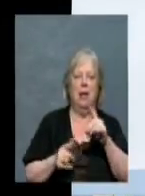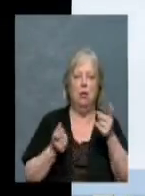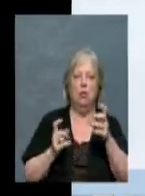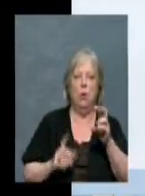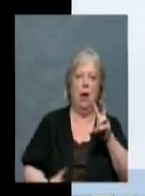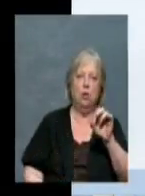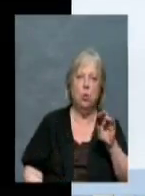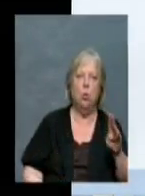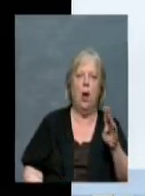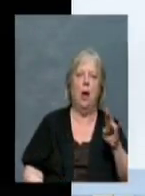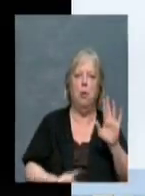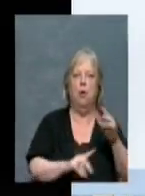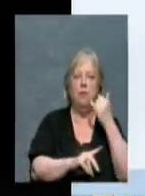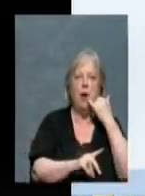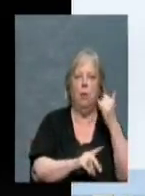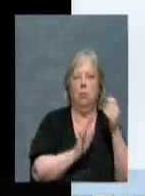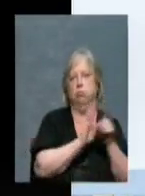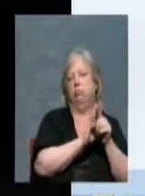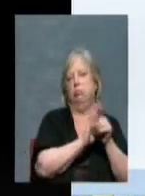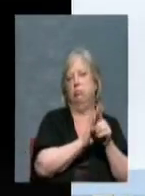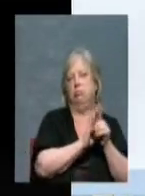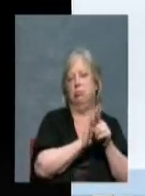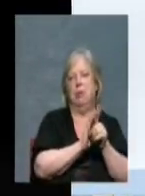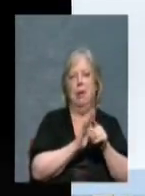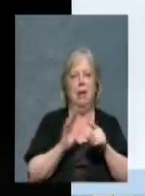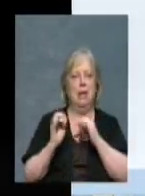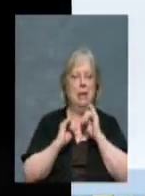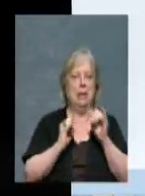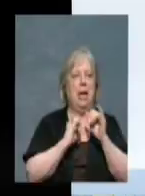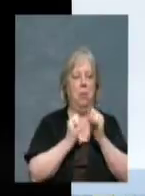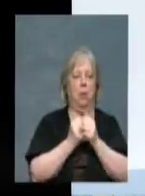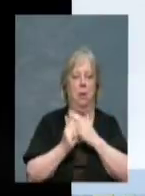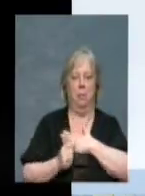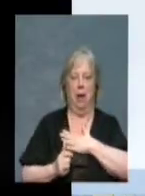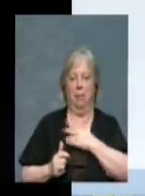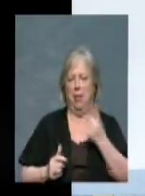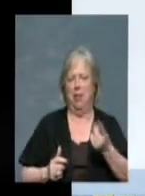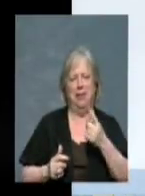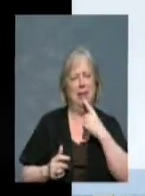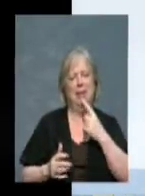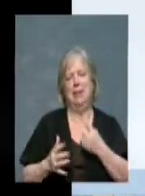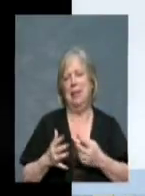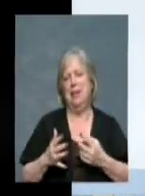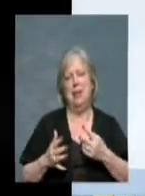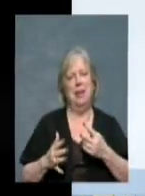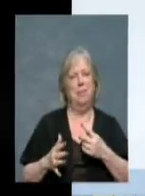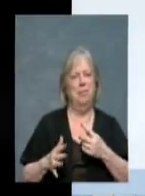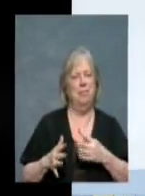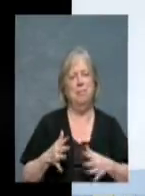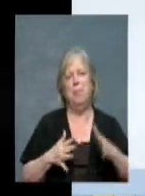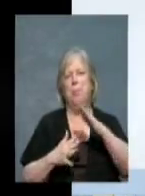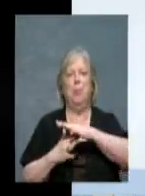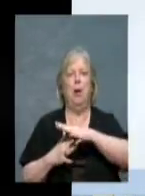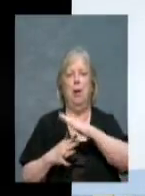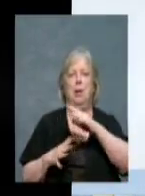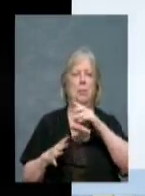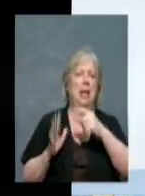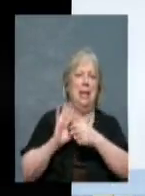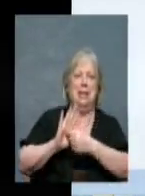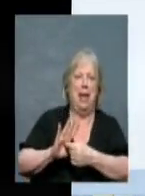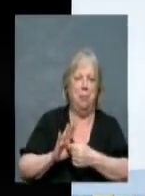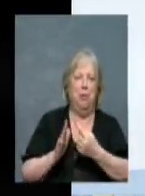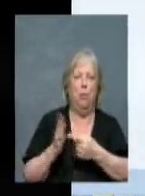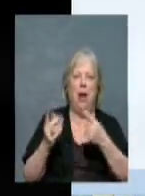off, and mine, I mean, this is a prime example. mean, this happens to be something I got today, but, I mean, it is